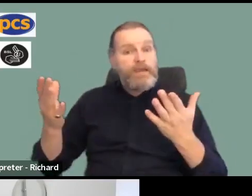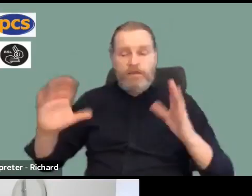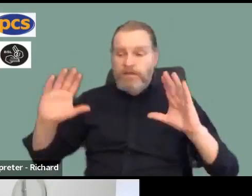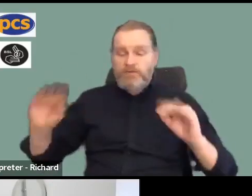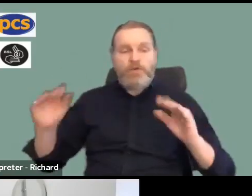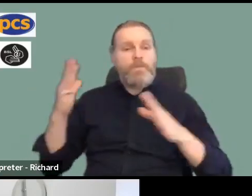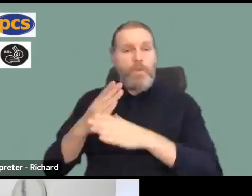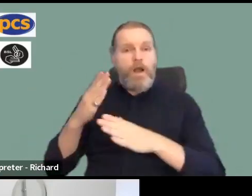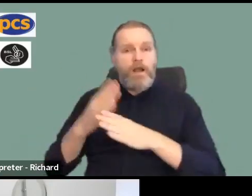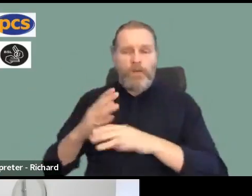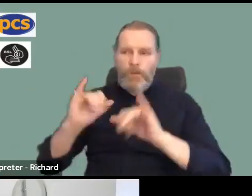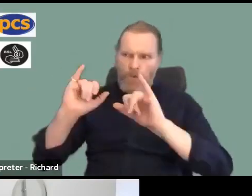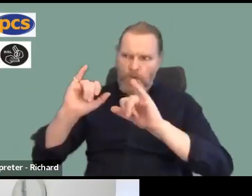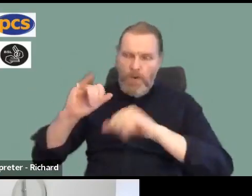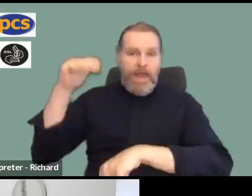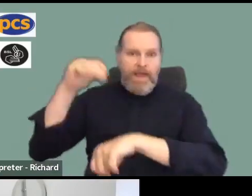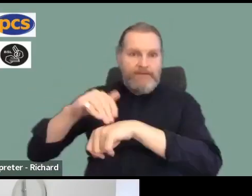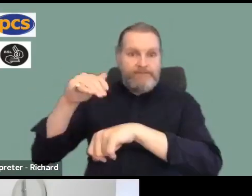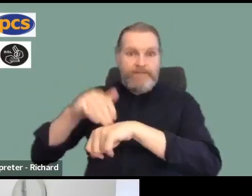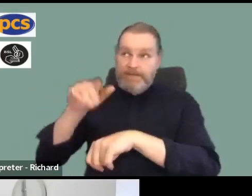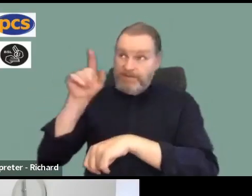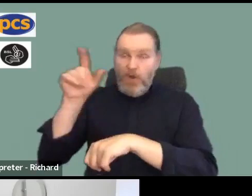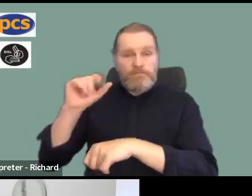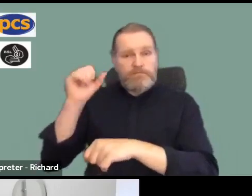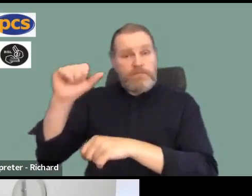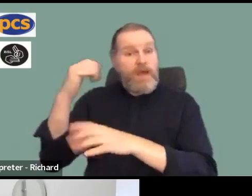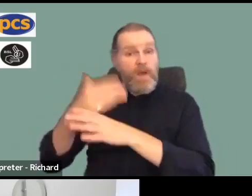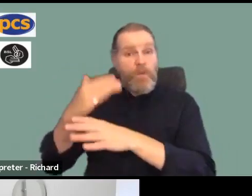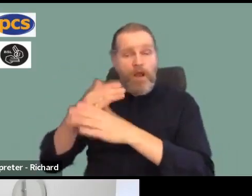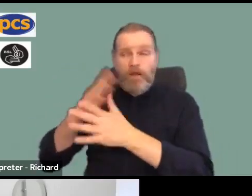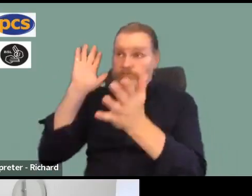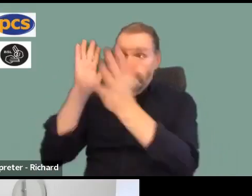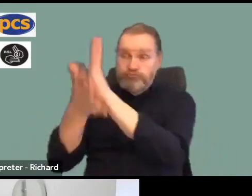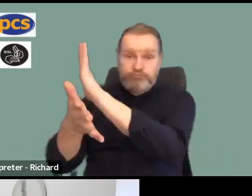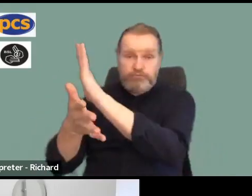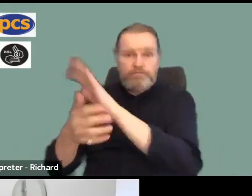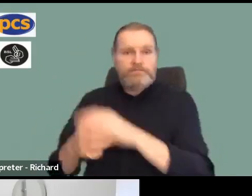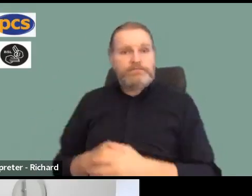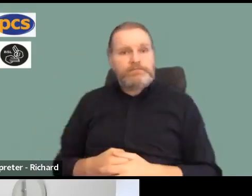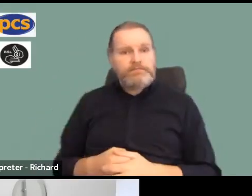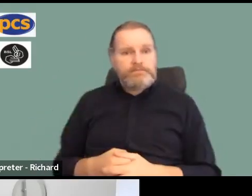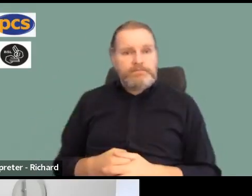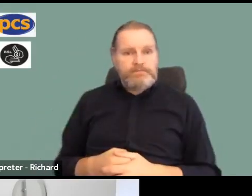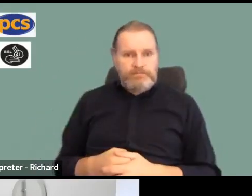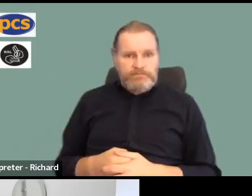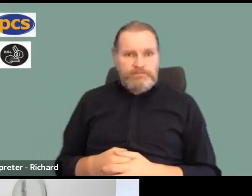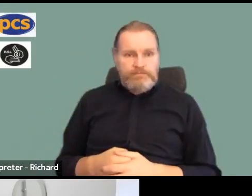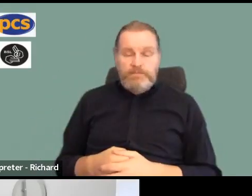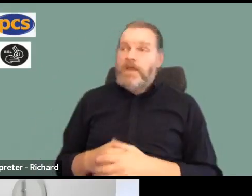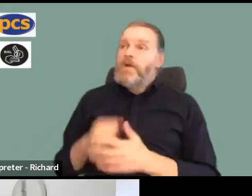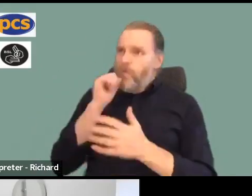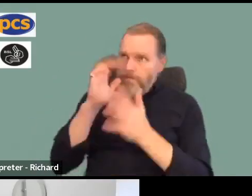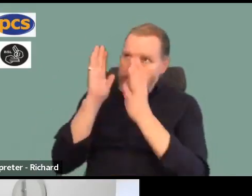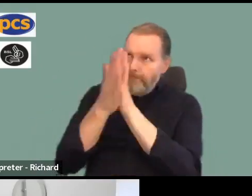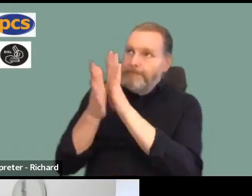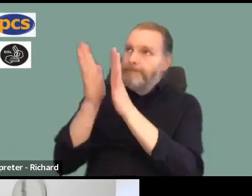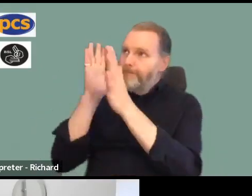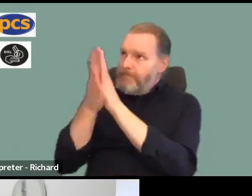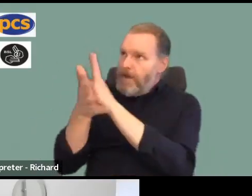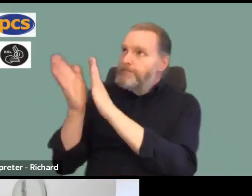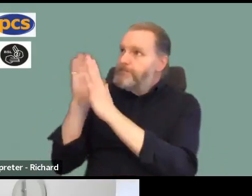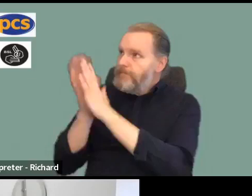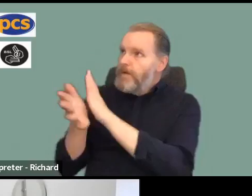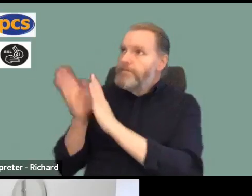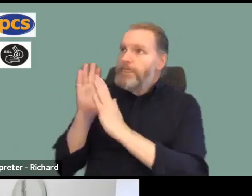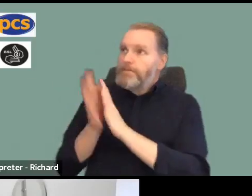have the most enormous effect on government operations. That would be every bit as impactful and effective as